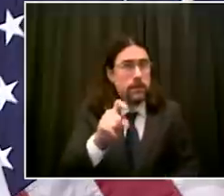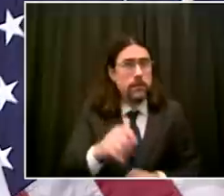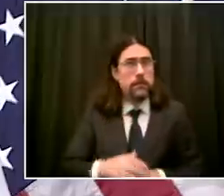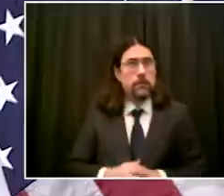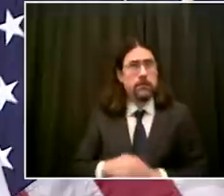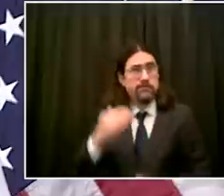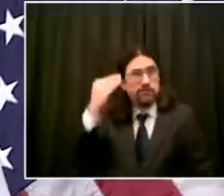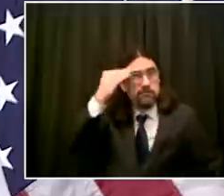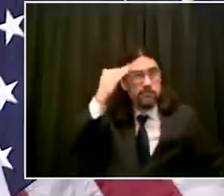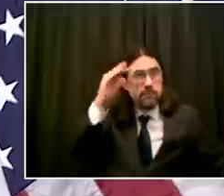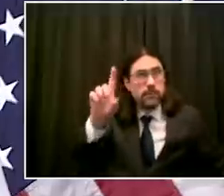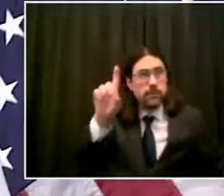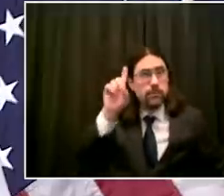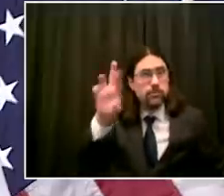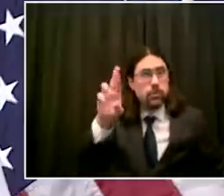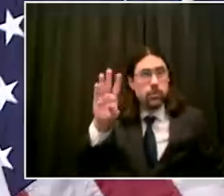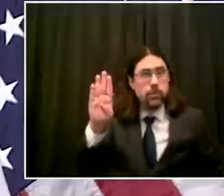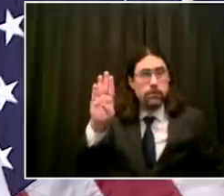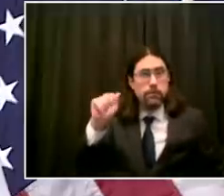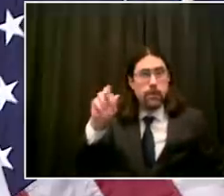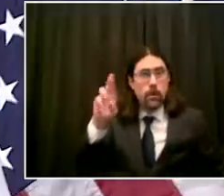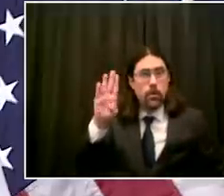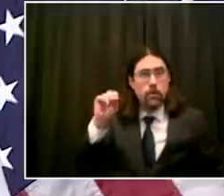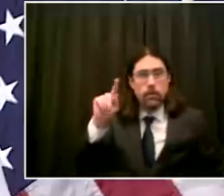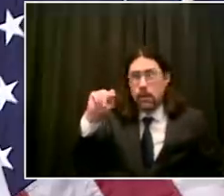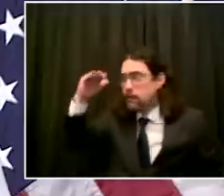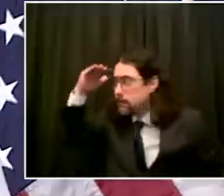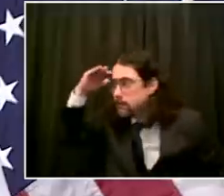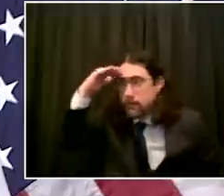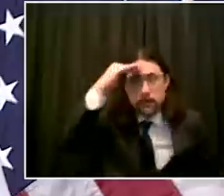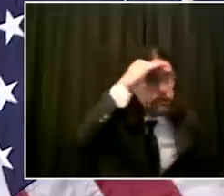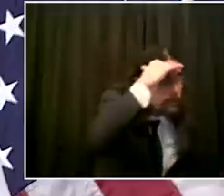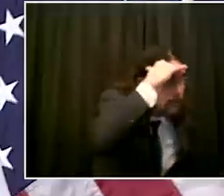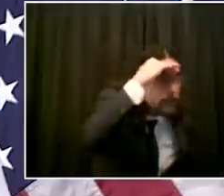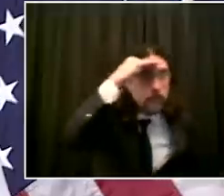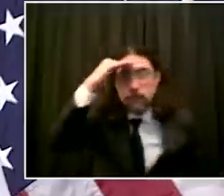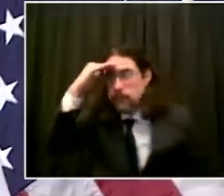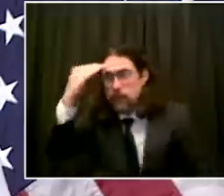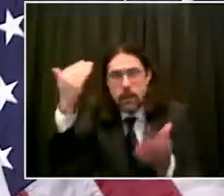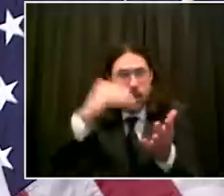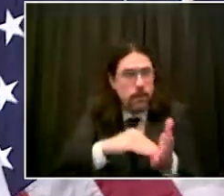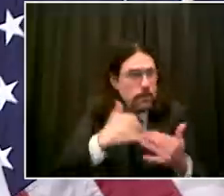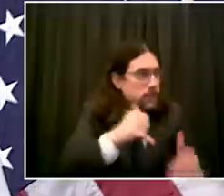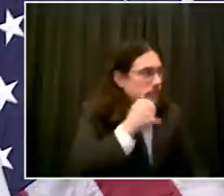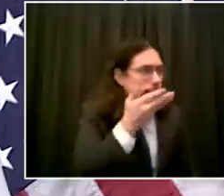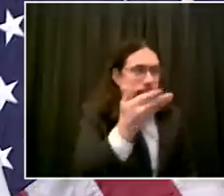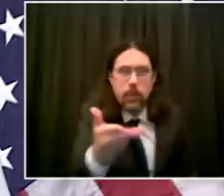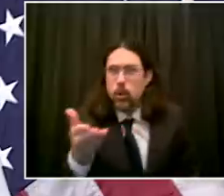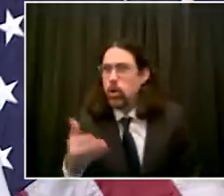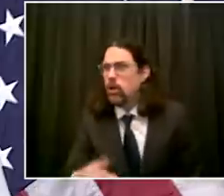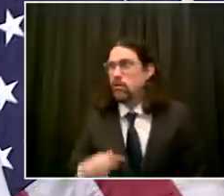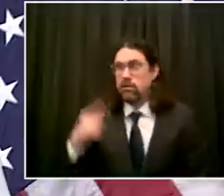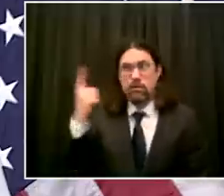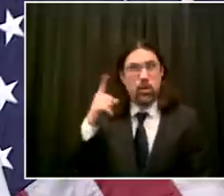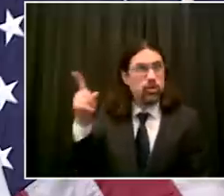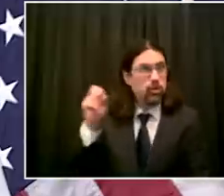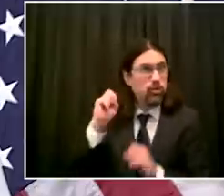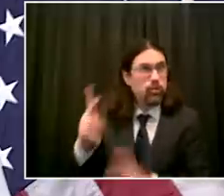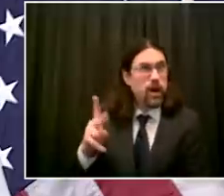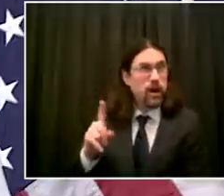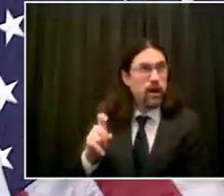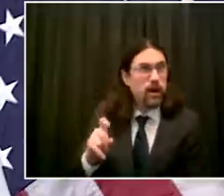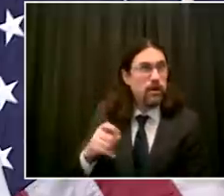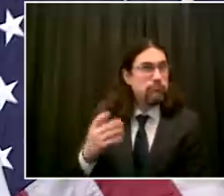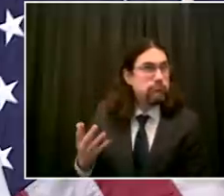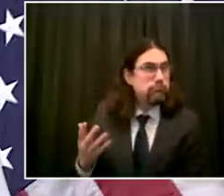if you could if the department of health in the city will release the deaths per zip code i know that's been a piece of information that you said that we shouldn't receive so i wanted to get an